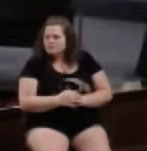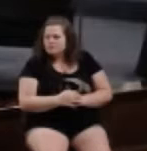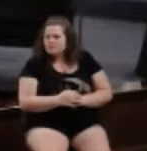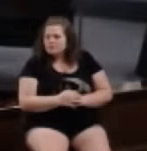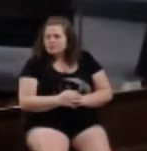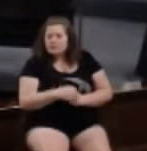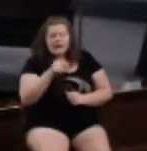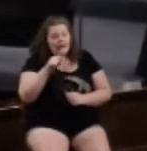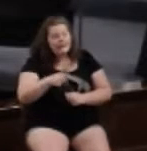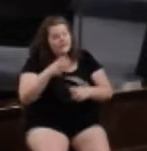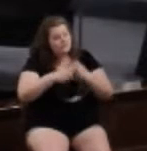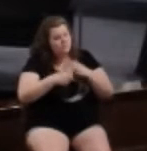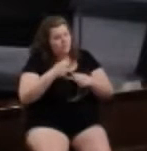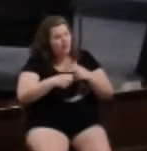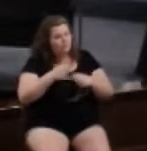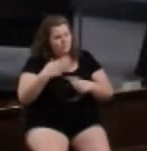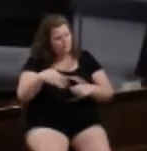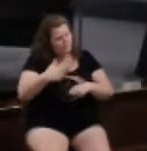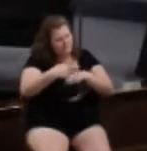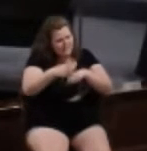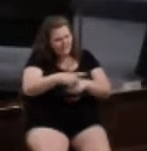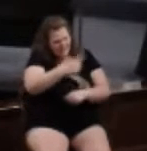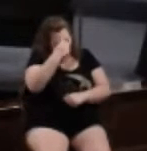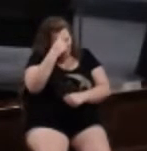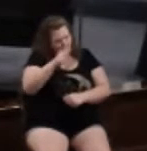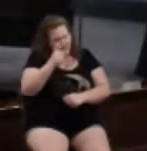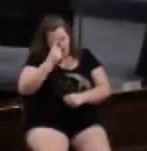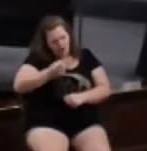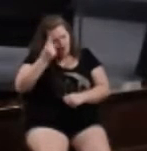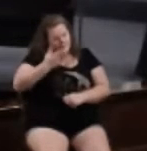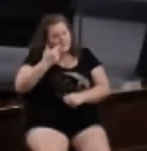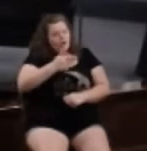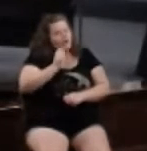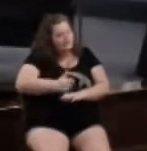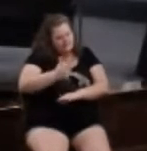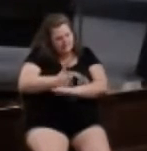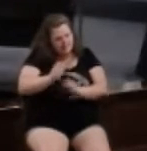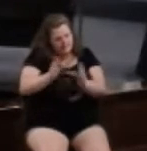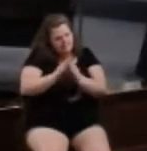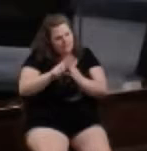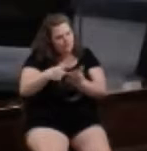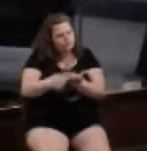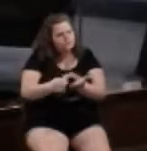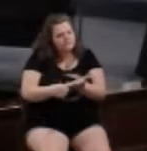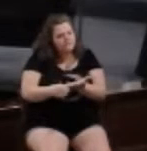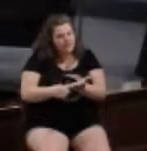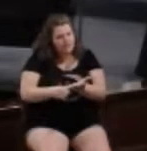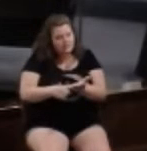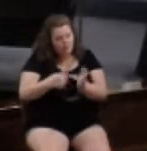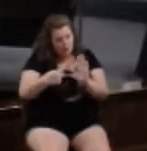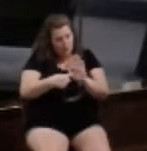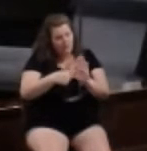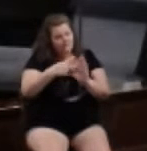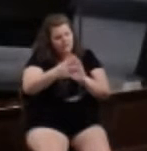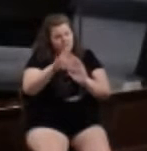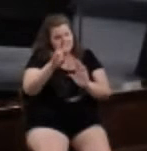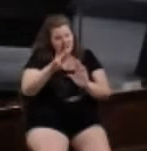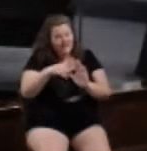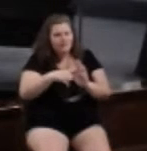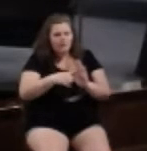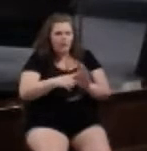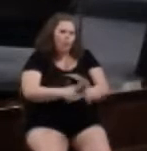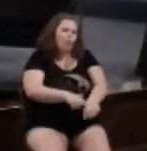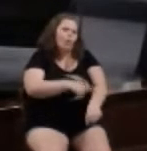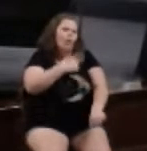And this issue was bad and tough enough that they thought they needed to understand it better, so they set a meeting to discuss it. Notice in verse 7 that there is a long